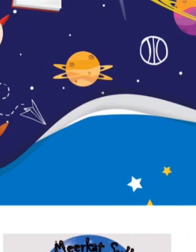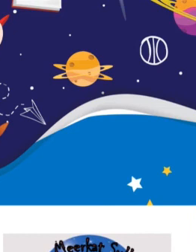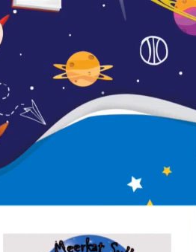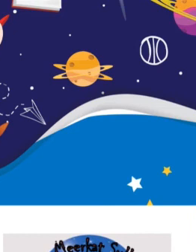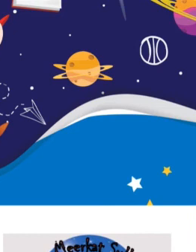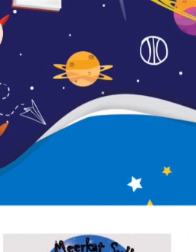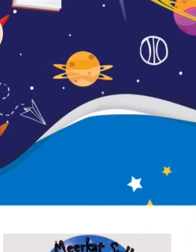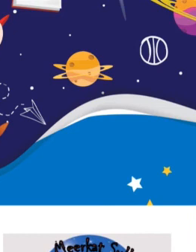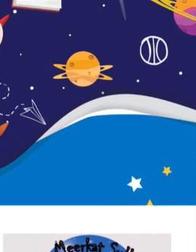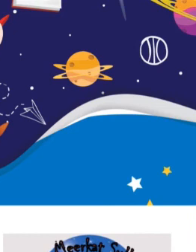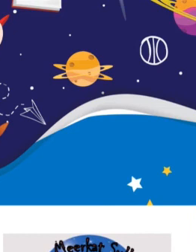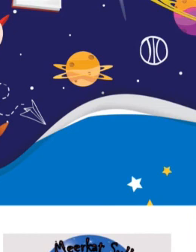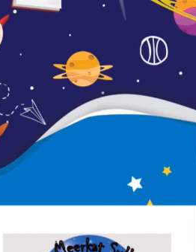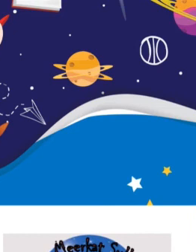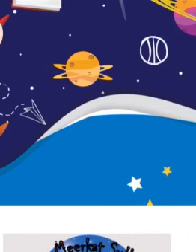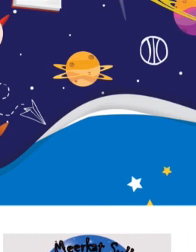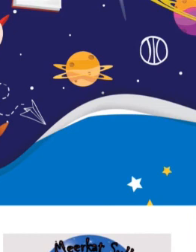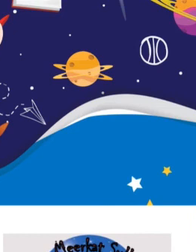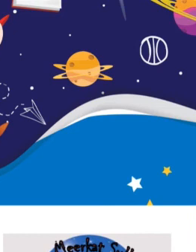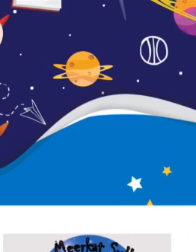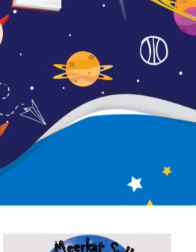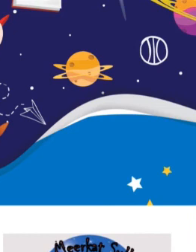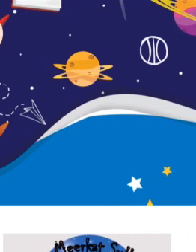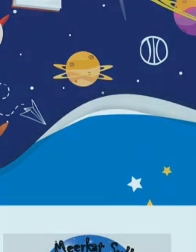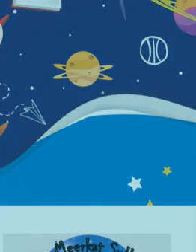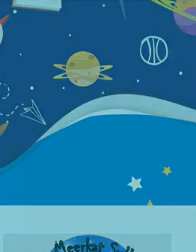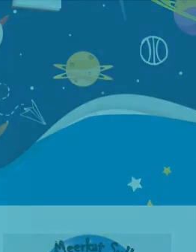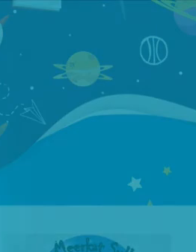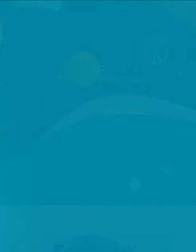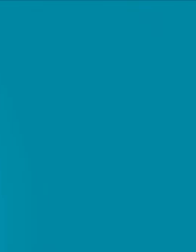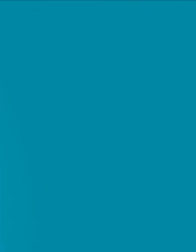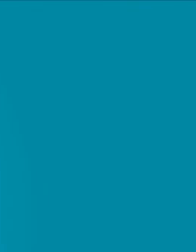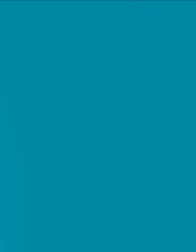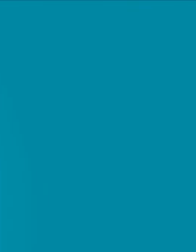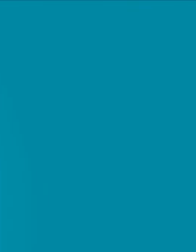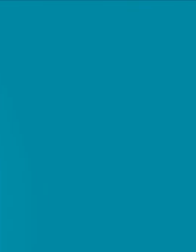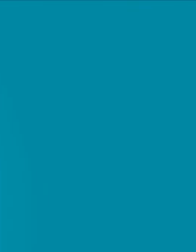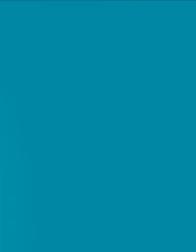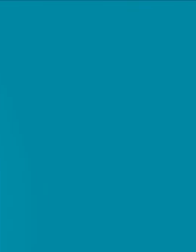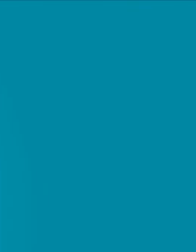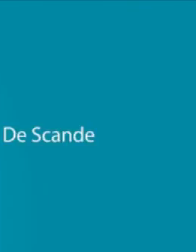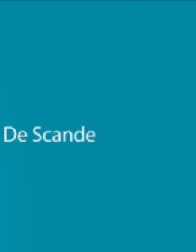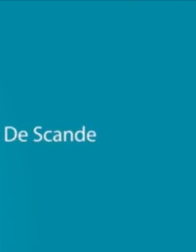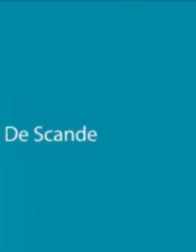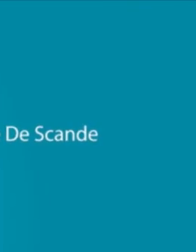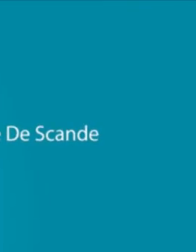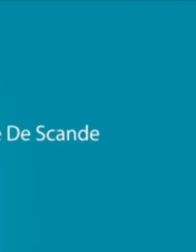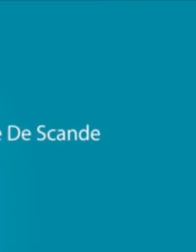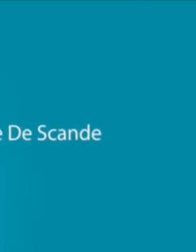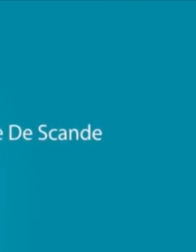Child, MyZone Online School and Amos Meerkat syllabus. so much. Bye See you next Bye-bye.